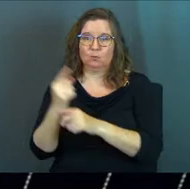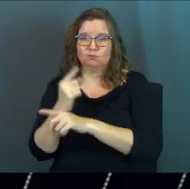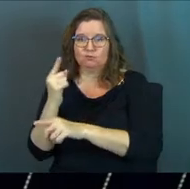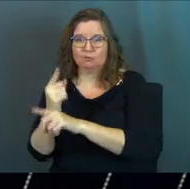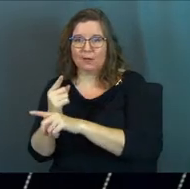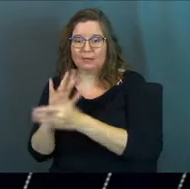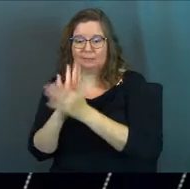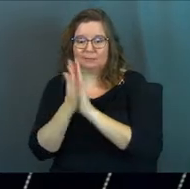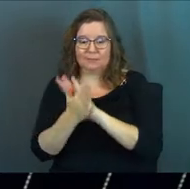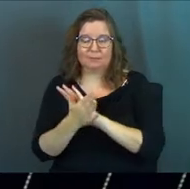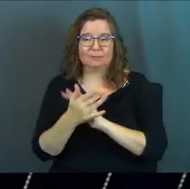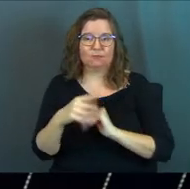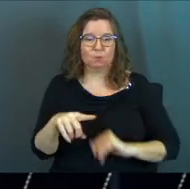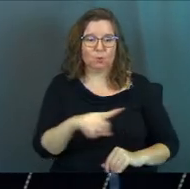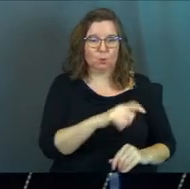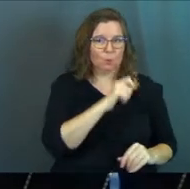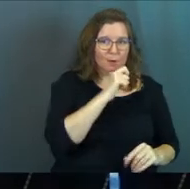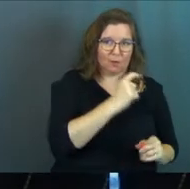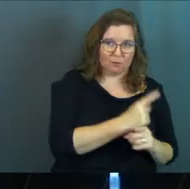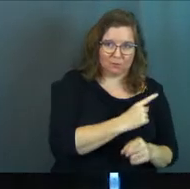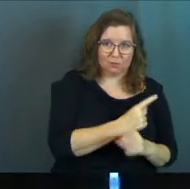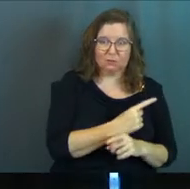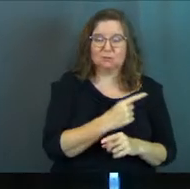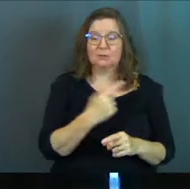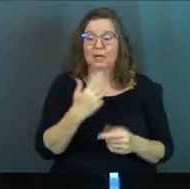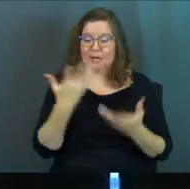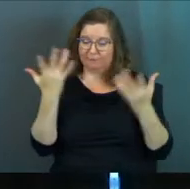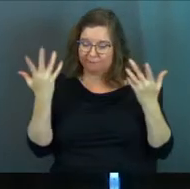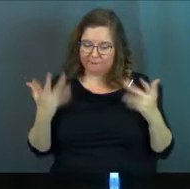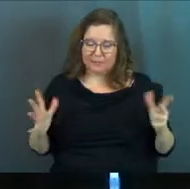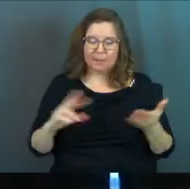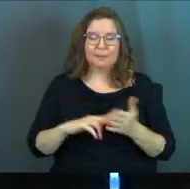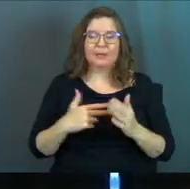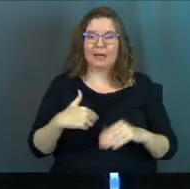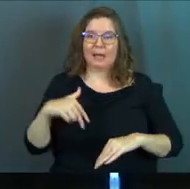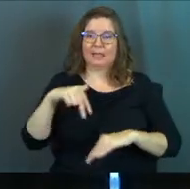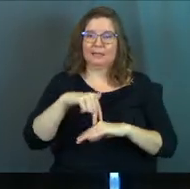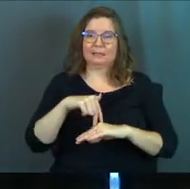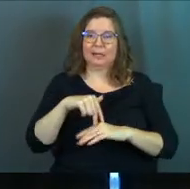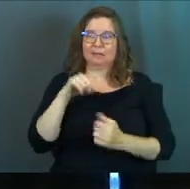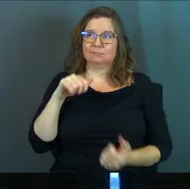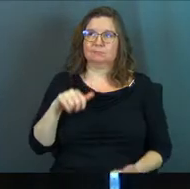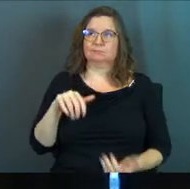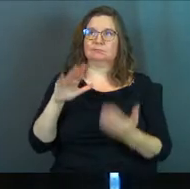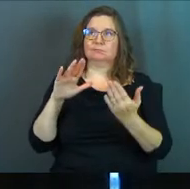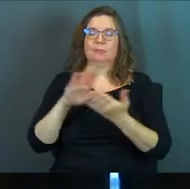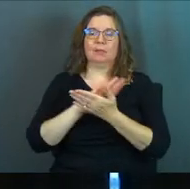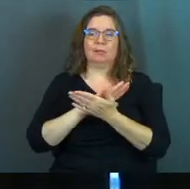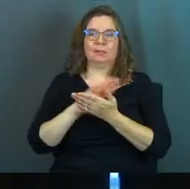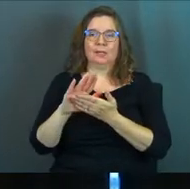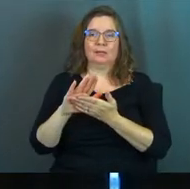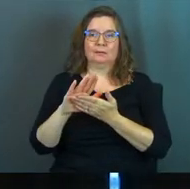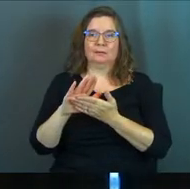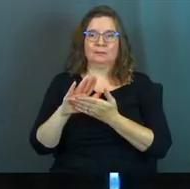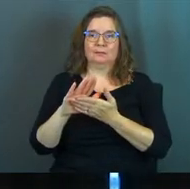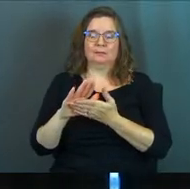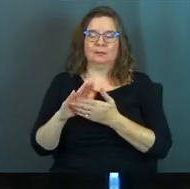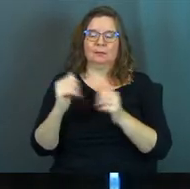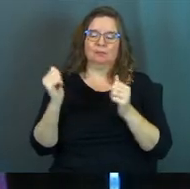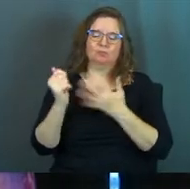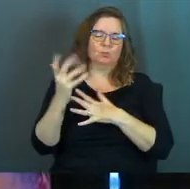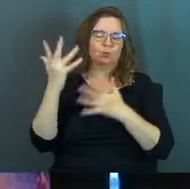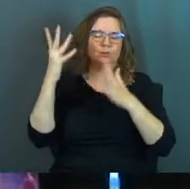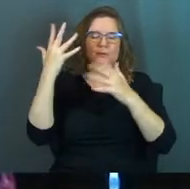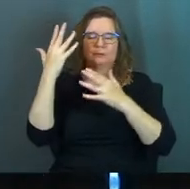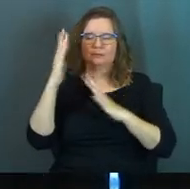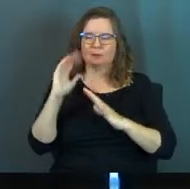Amen, that means it's done. That means I stand here forgiven and clean before God with a clean slate. Praise